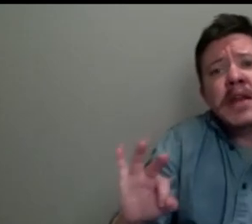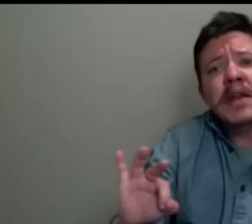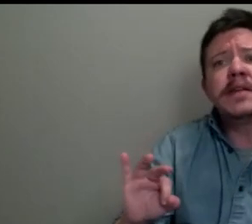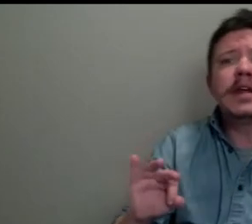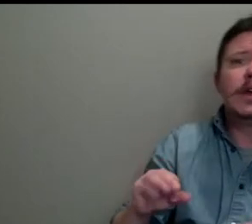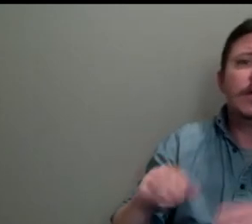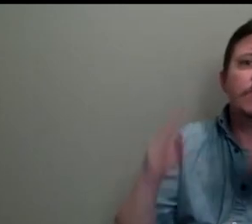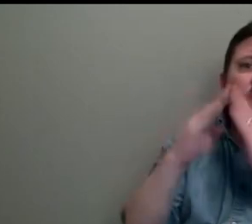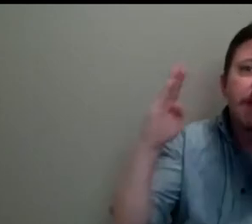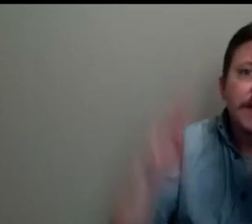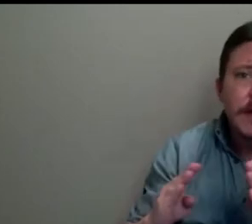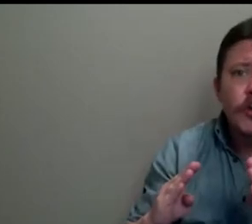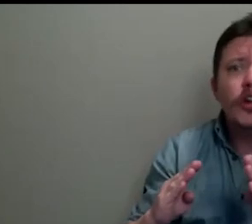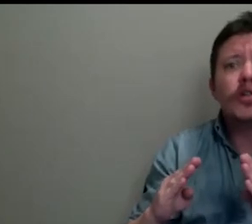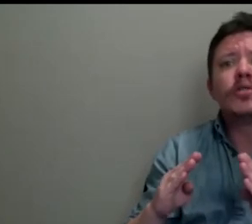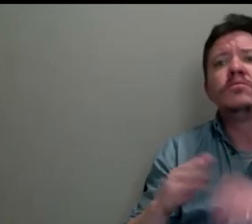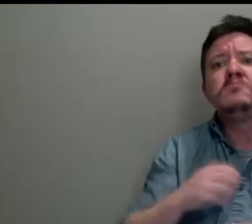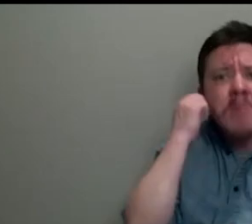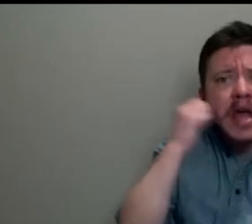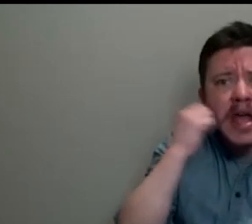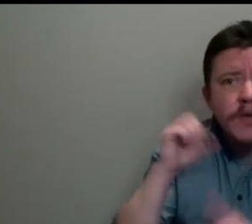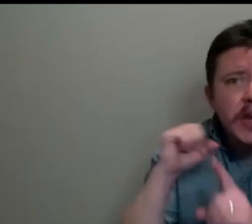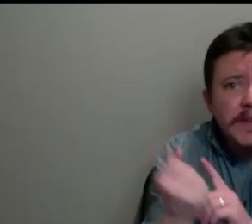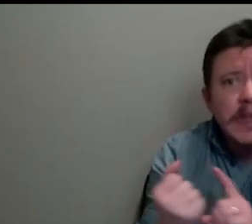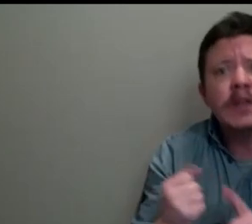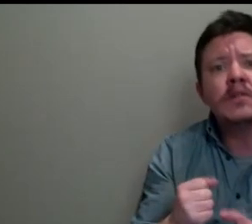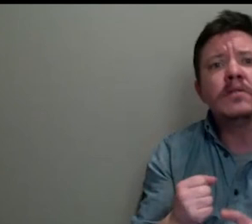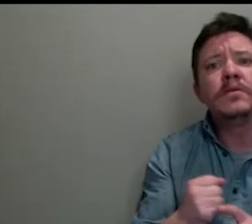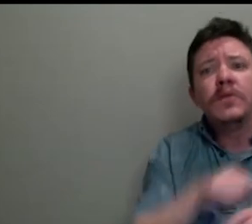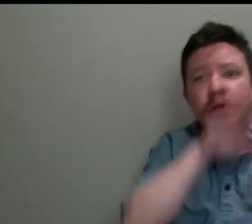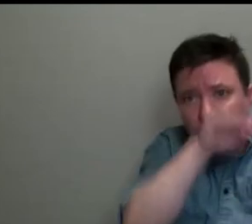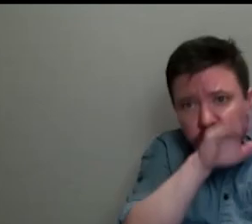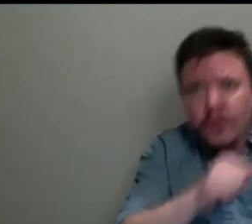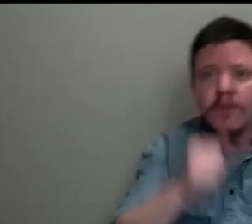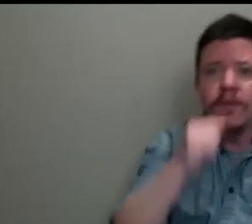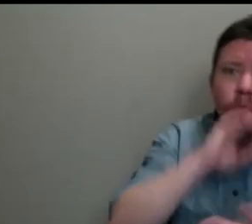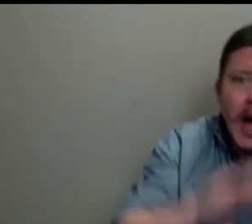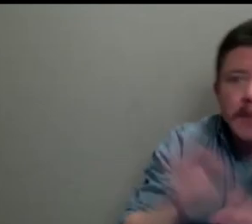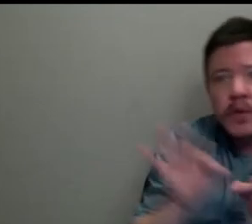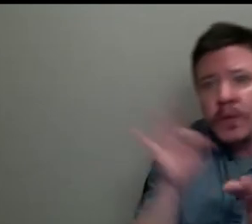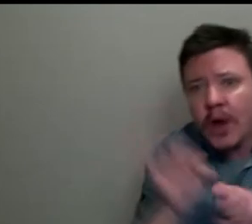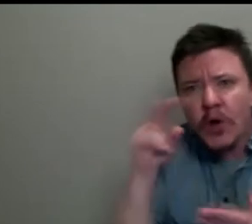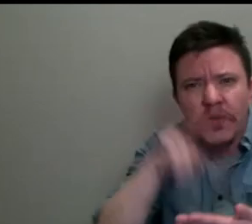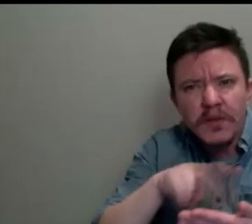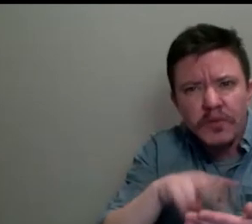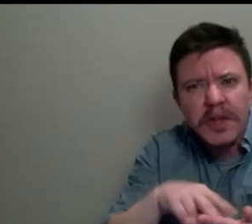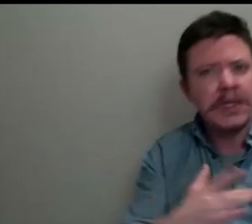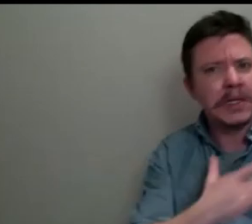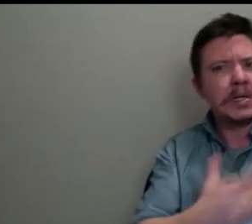the sort of, you know, the sort of dutiful wife who sews and reads is sort of, you know, one of the kind of comments by a critic.